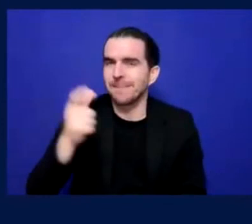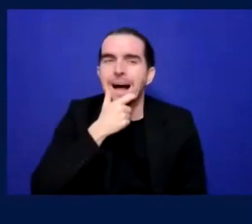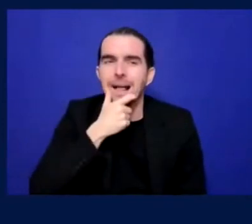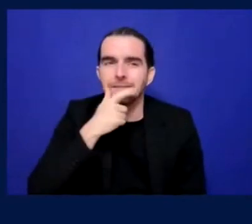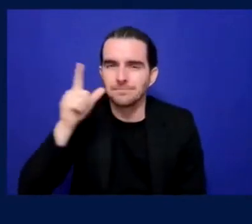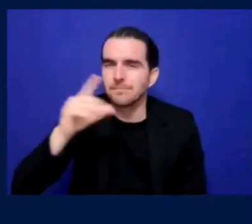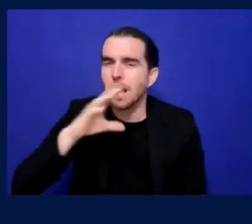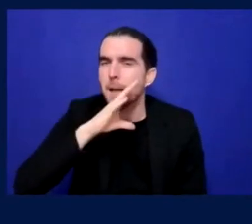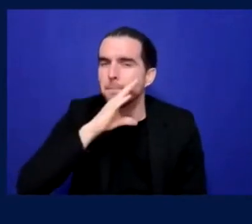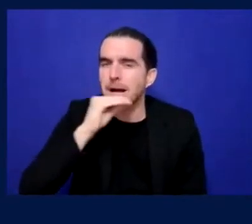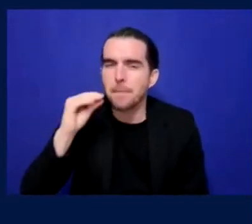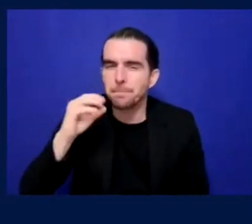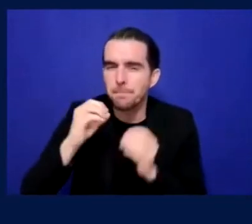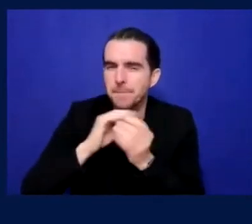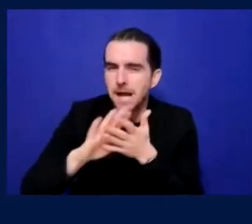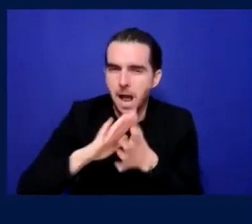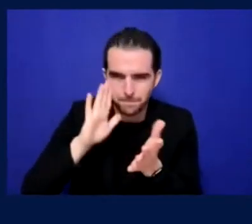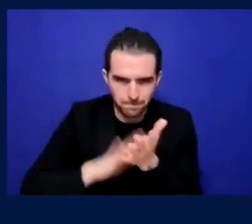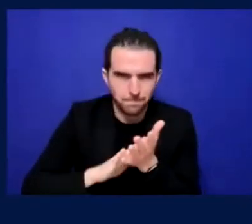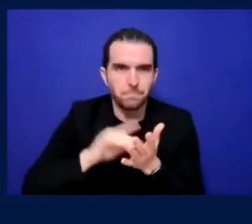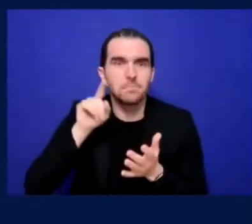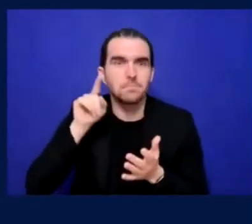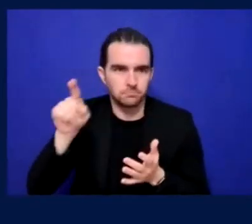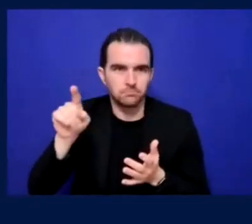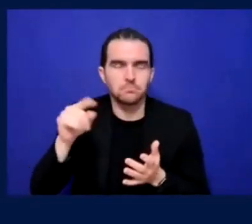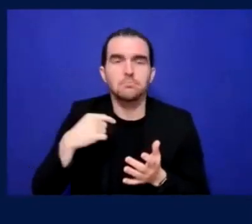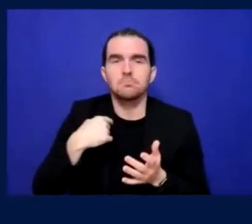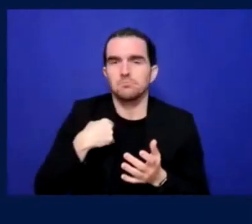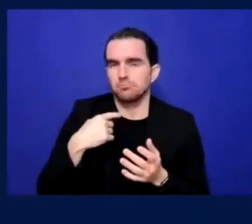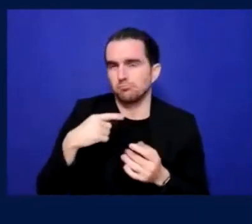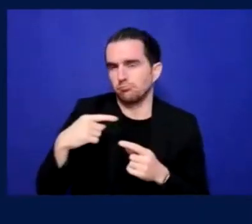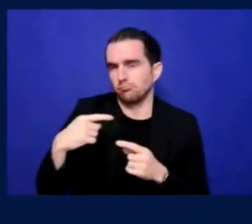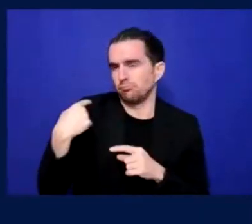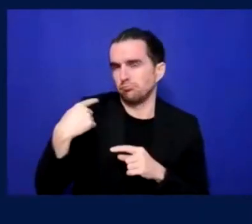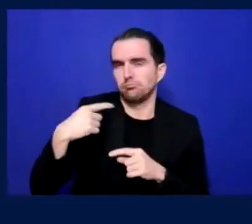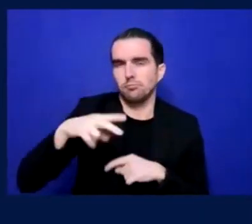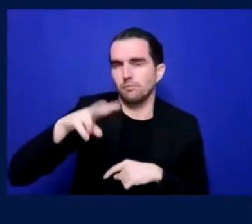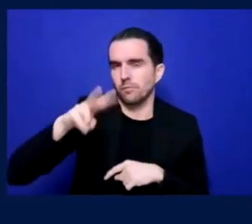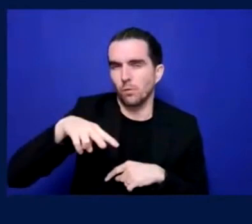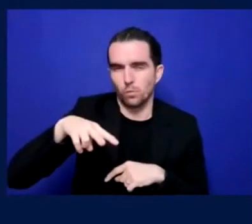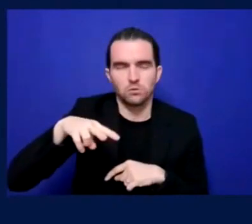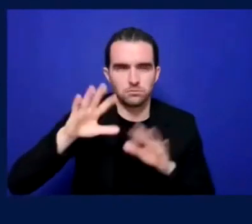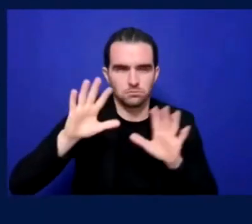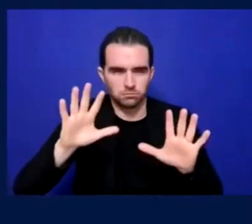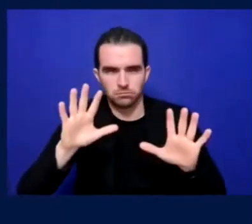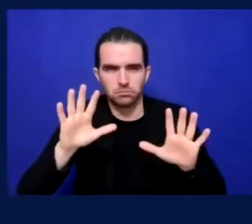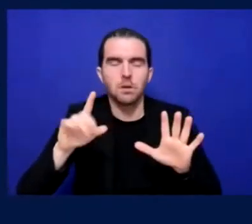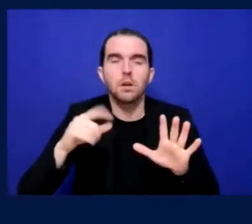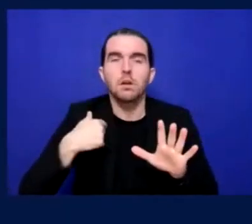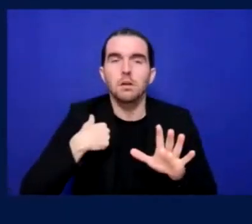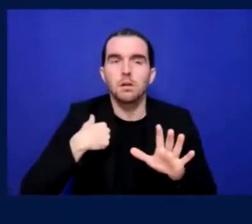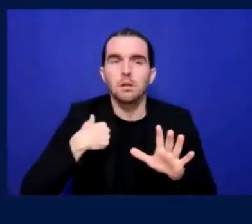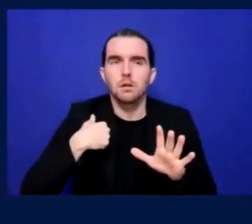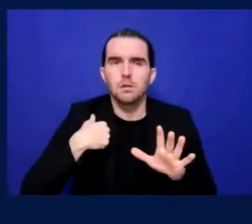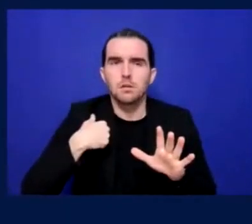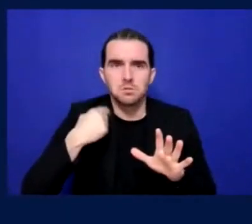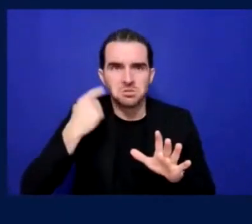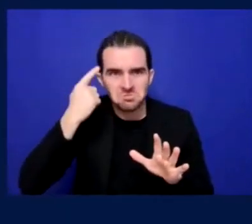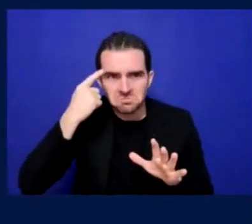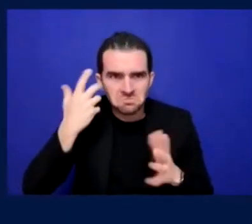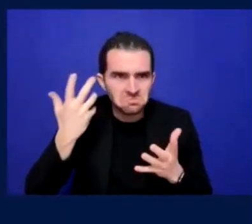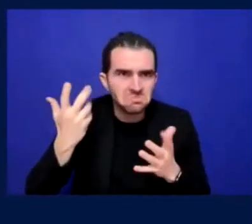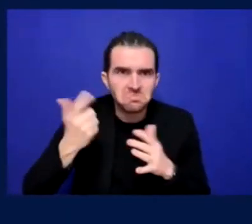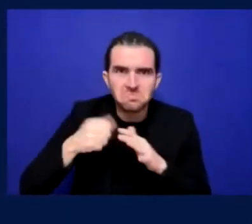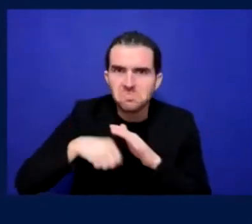CSK fans and since that time we've been known each other, it's already 11 years. So we go together to the stadium, uh, home